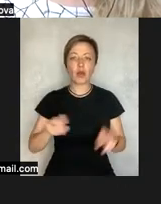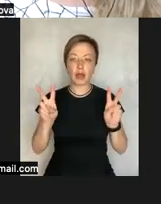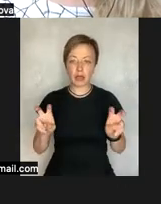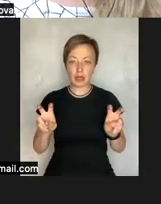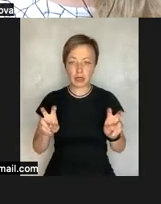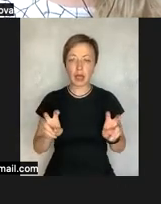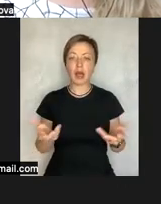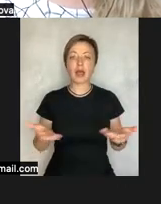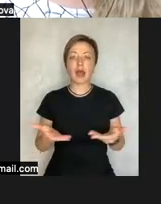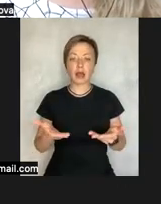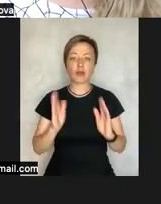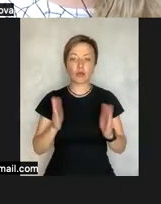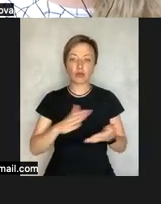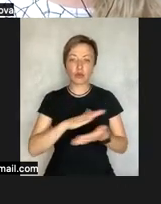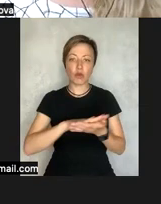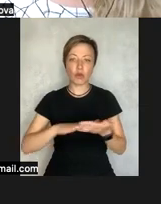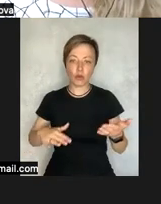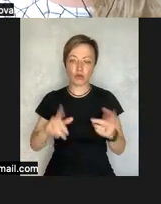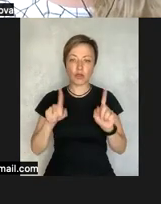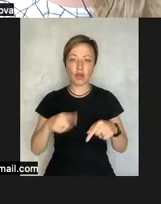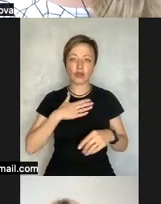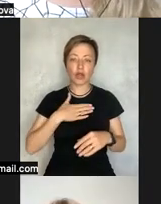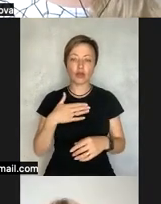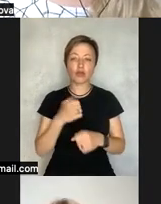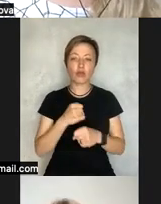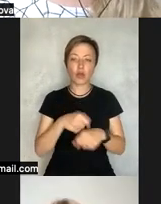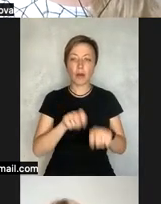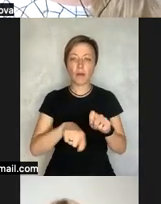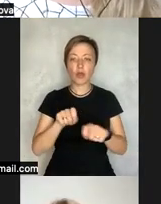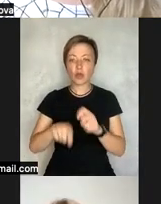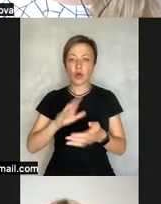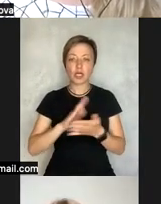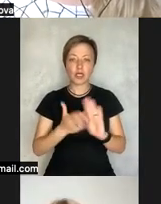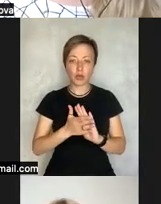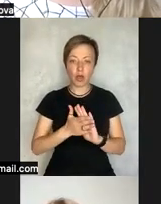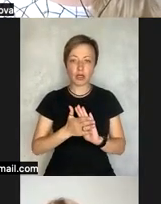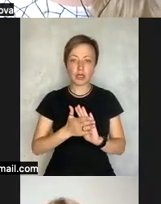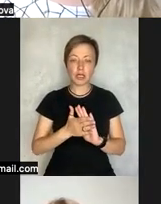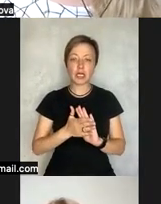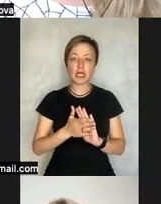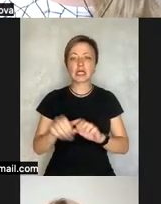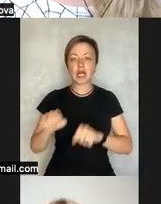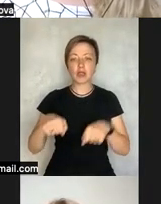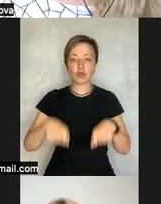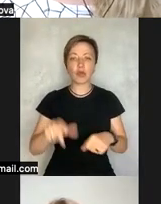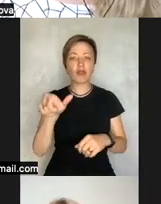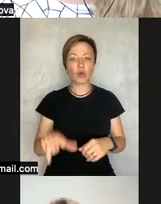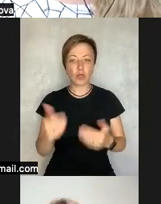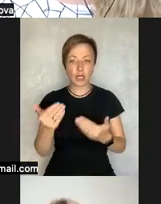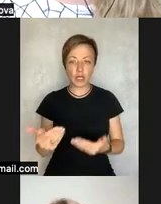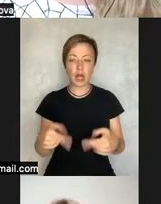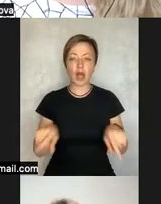also primarily supporting uh children and young people with disabilities and family members